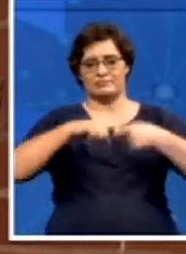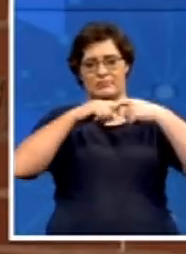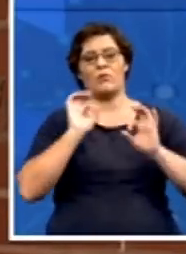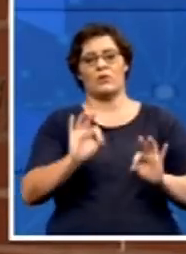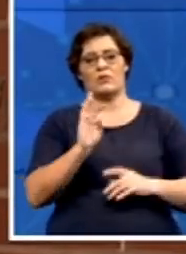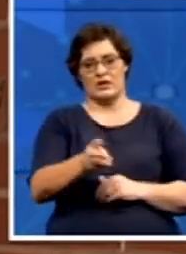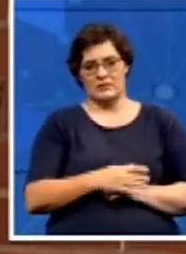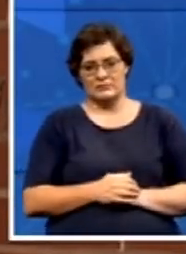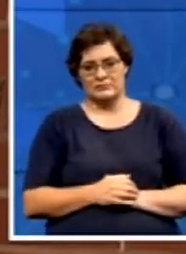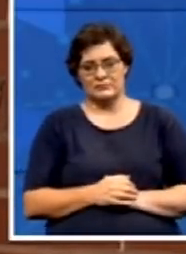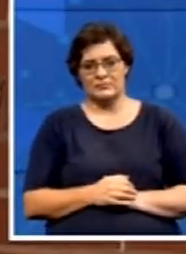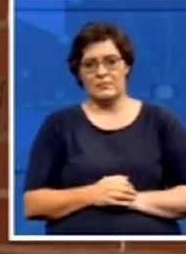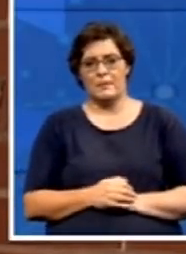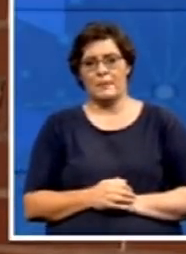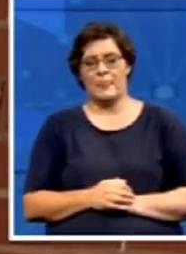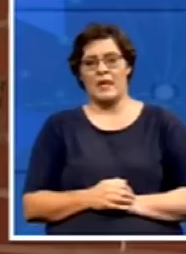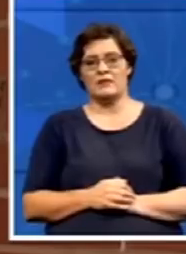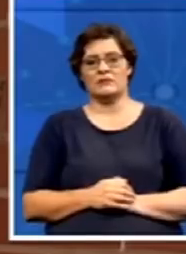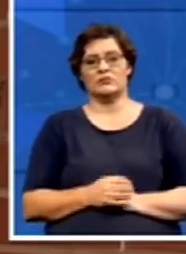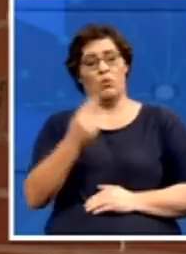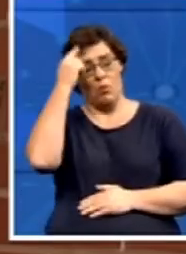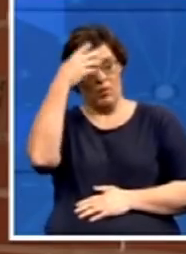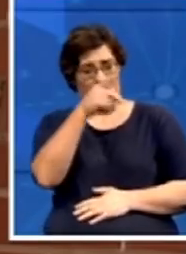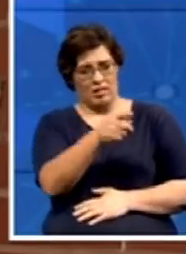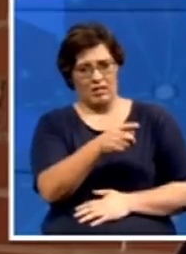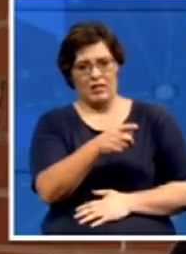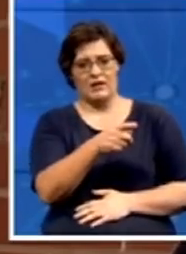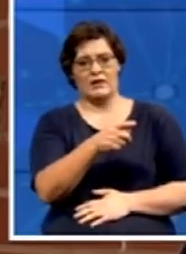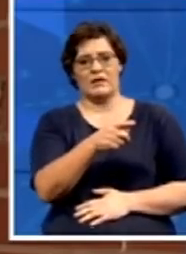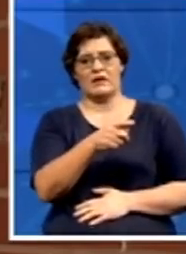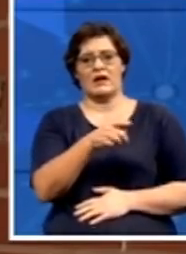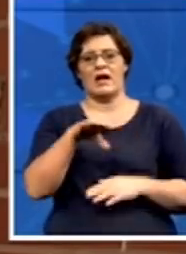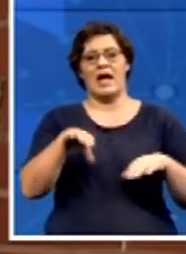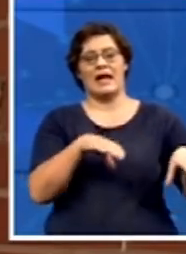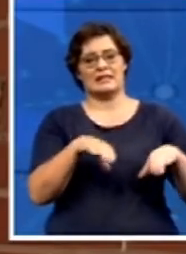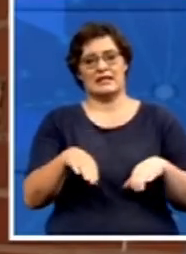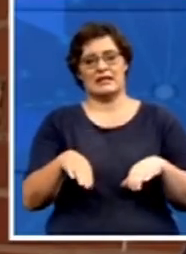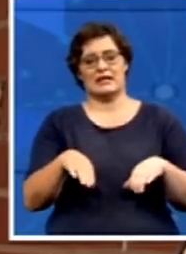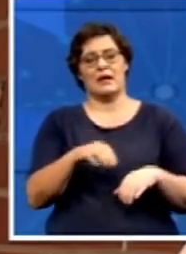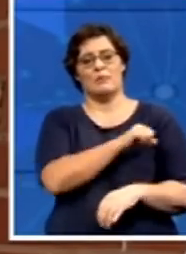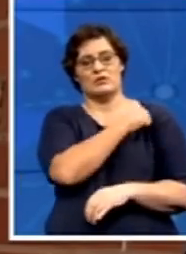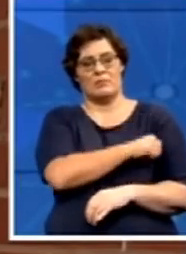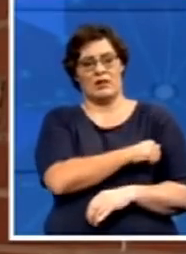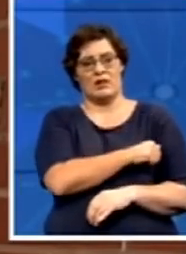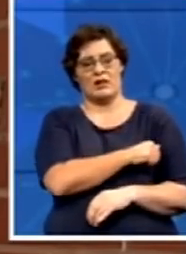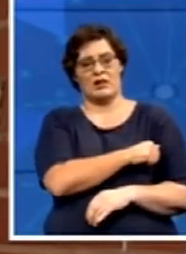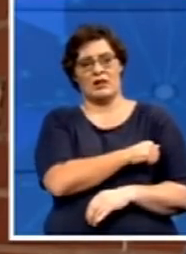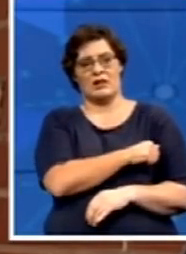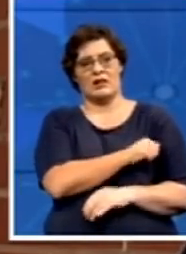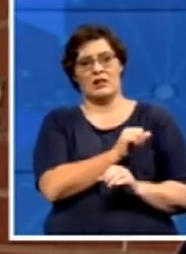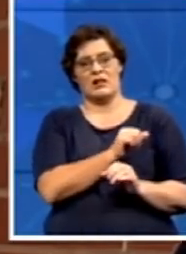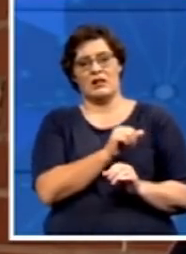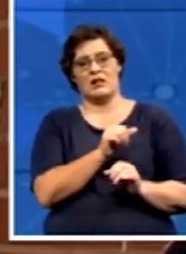Peppers, did the acting municipal manager refuse to actually attend the first seating of the council? Or